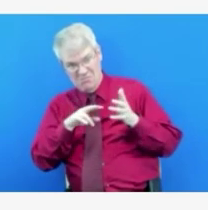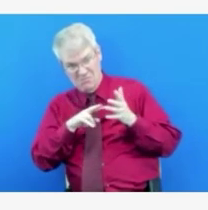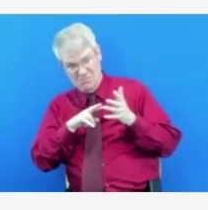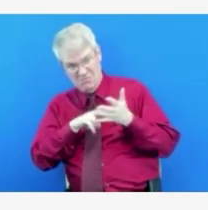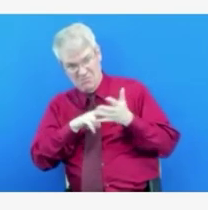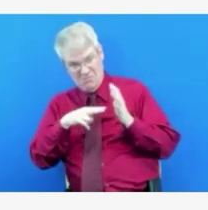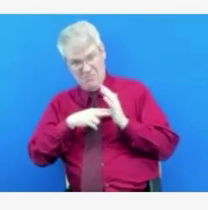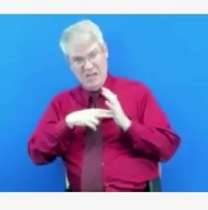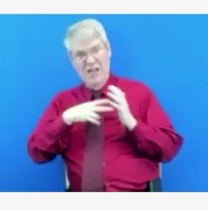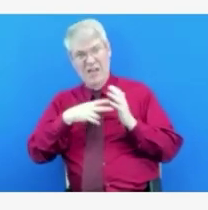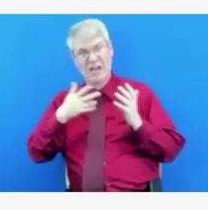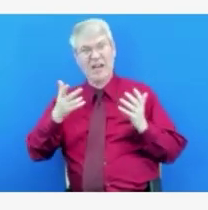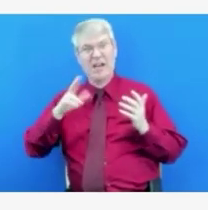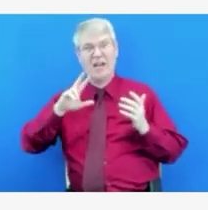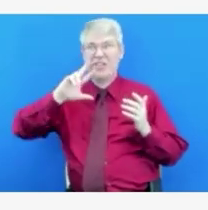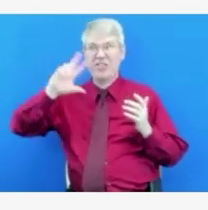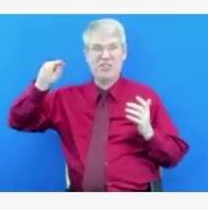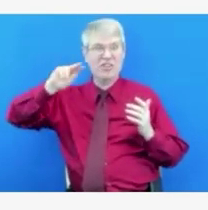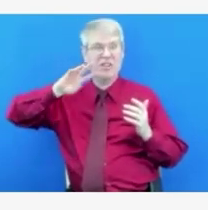to 40 year olds?